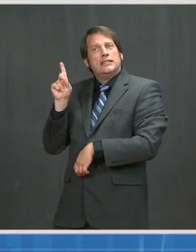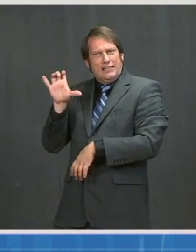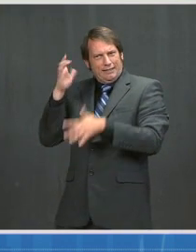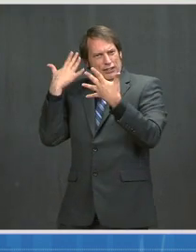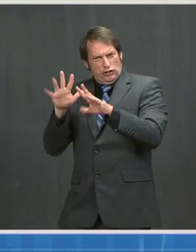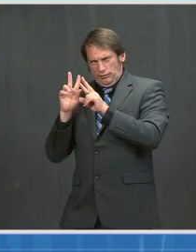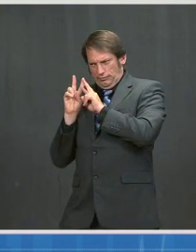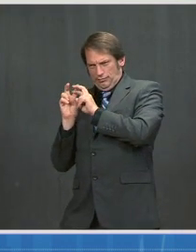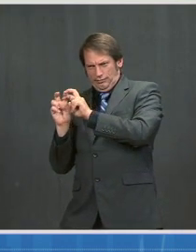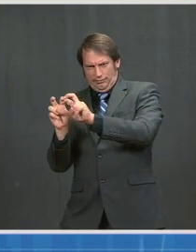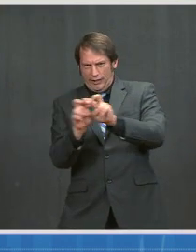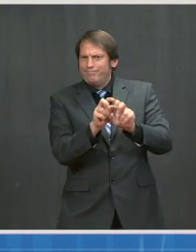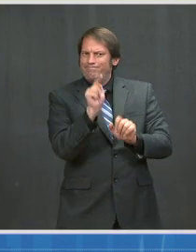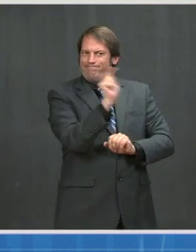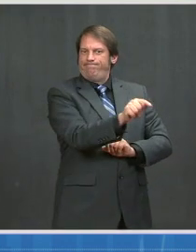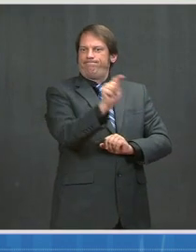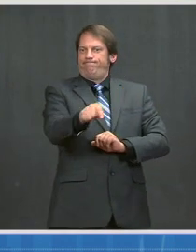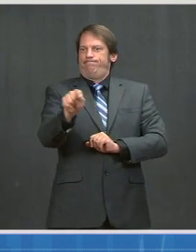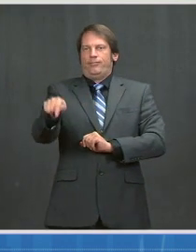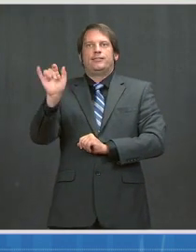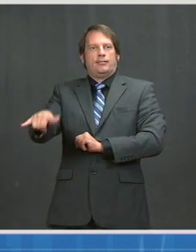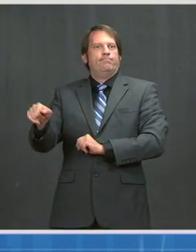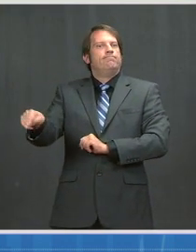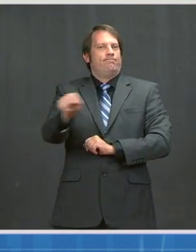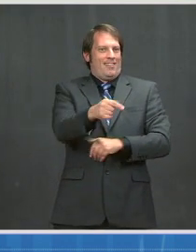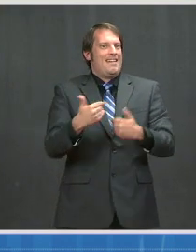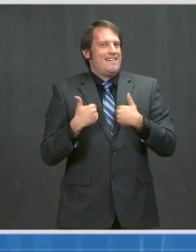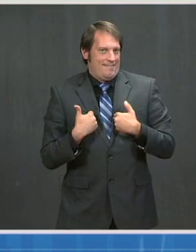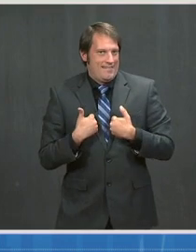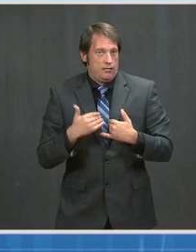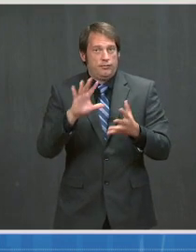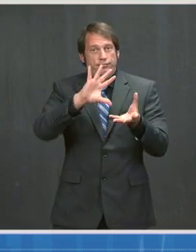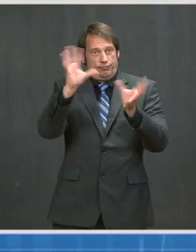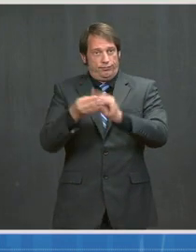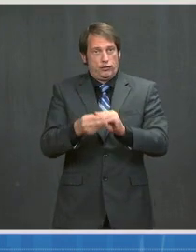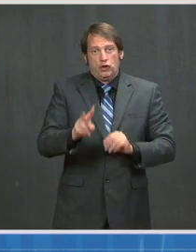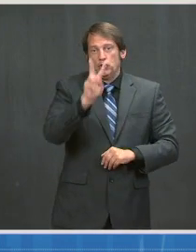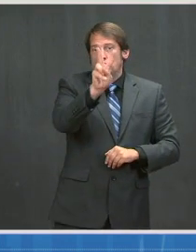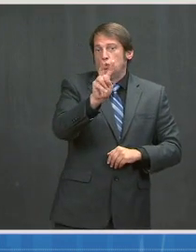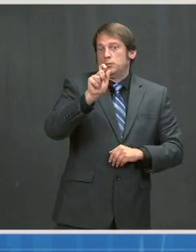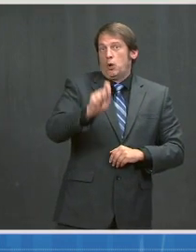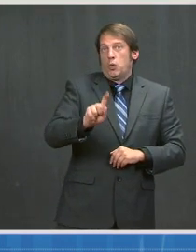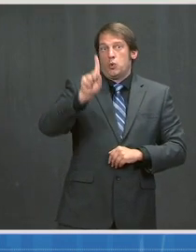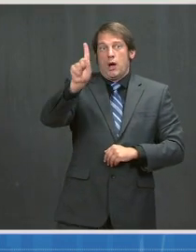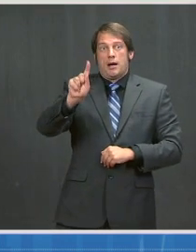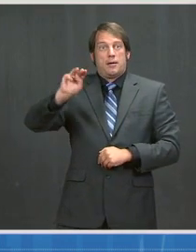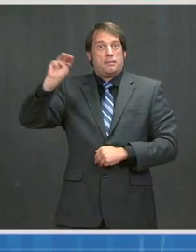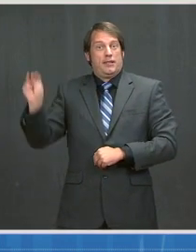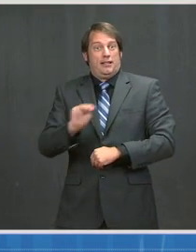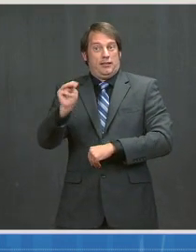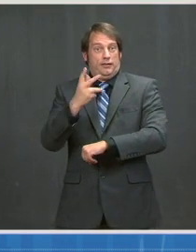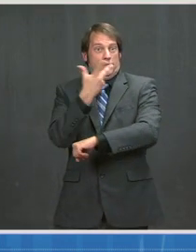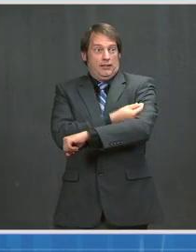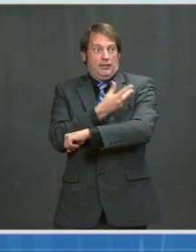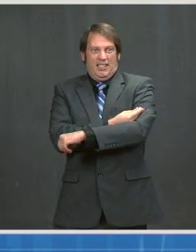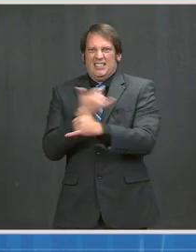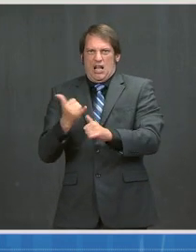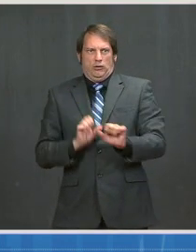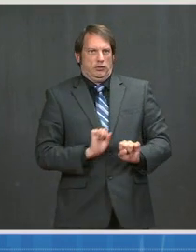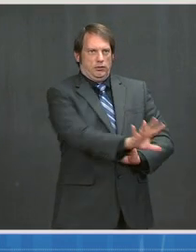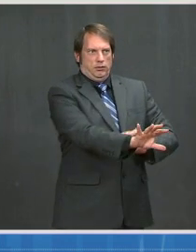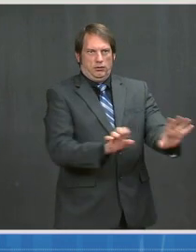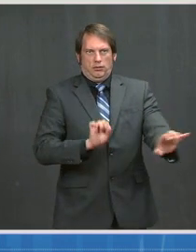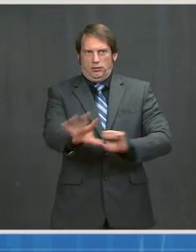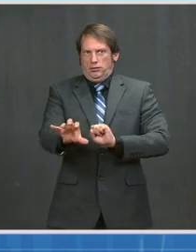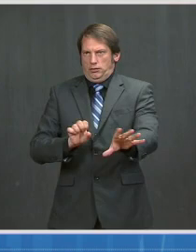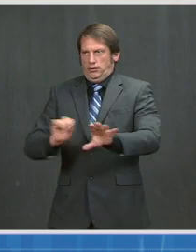Now, of the more than 2.1 million shots that have been administered at these sites to date, more than 60 percent